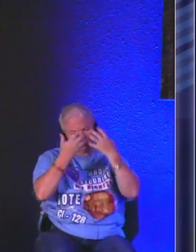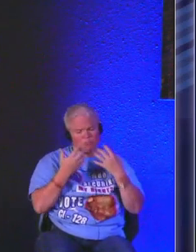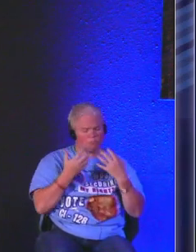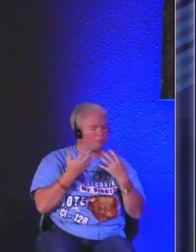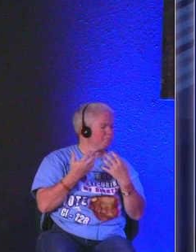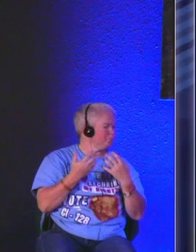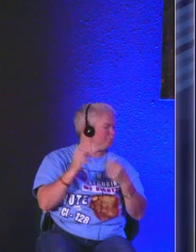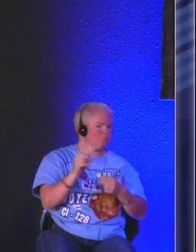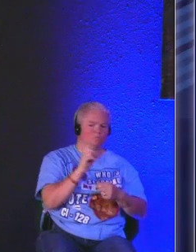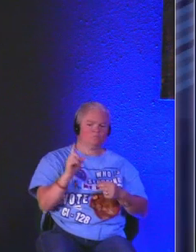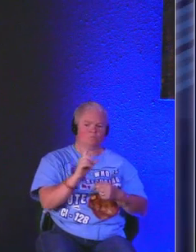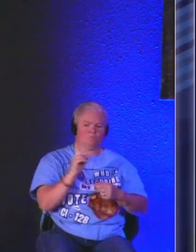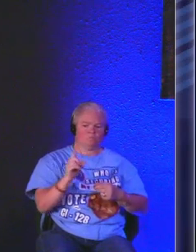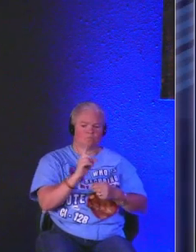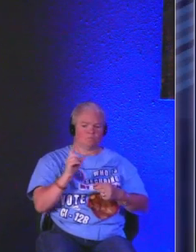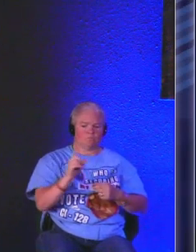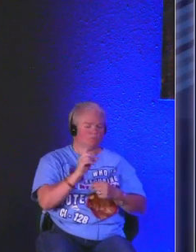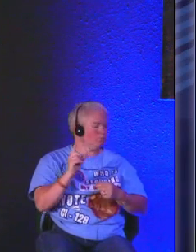something